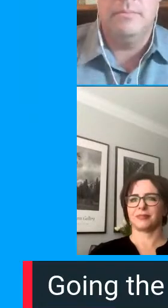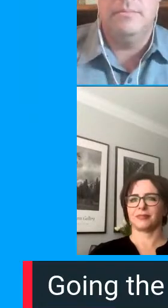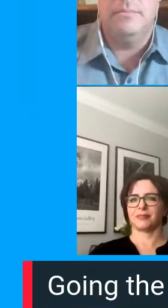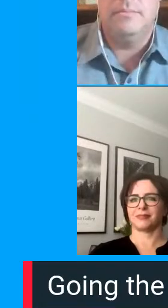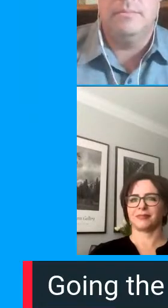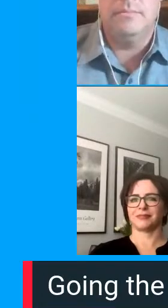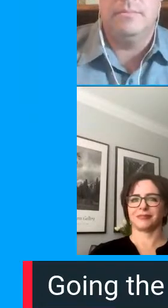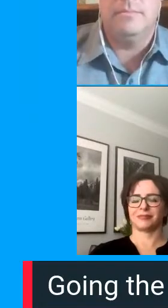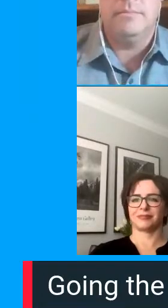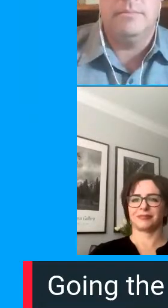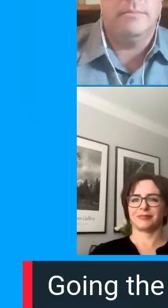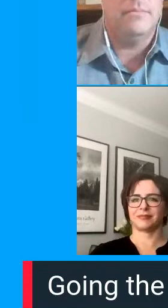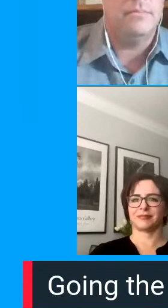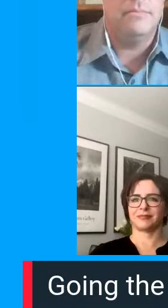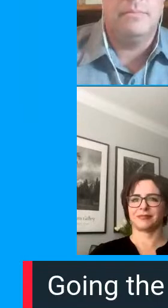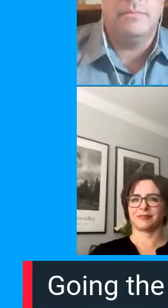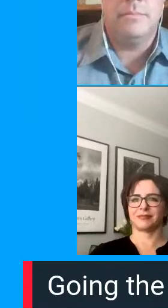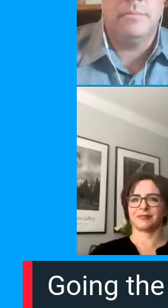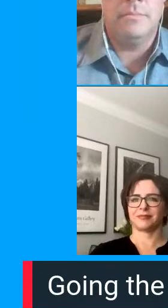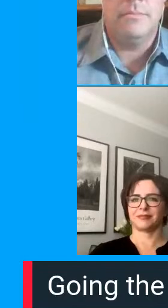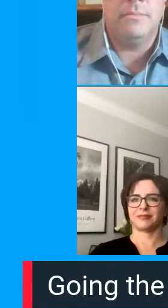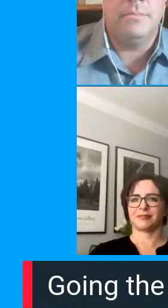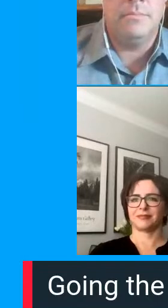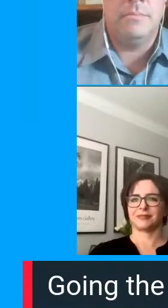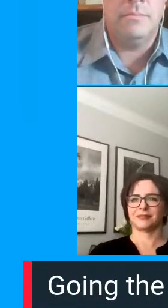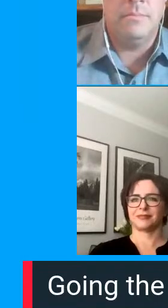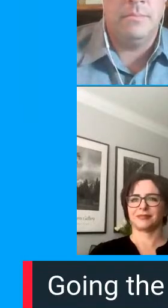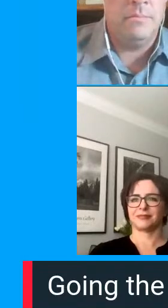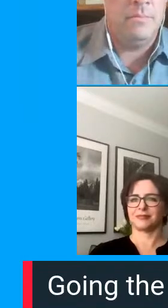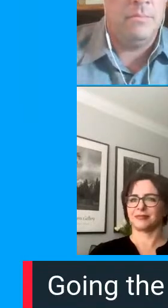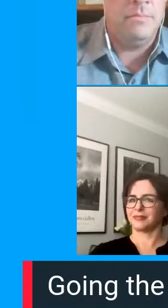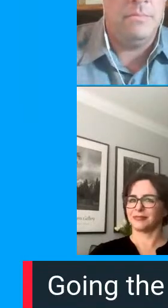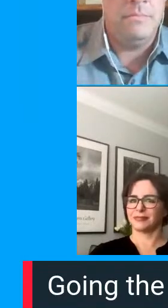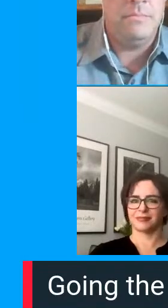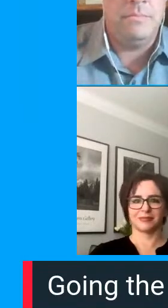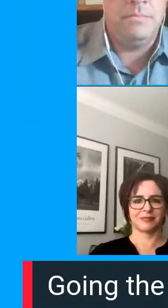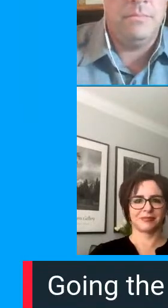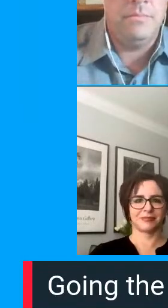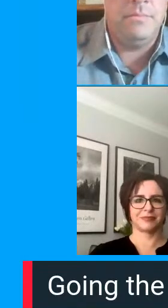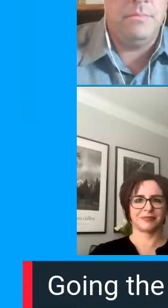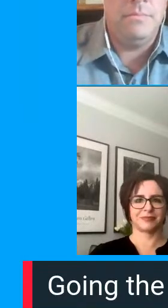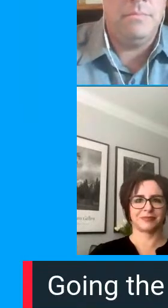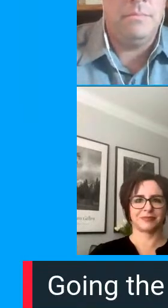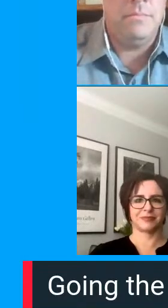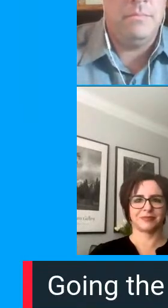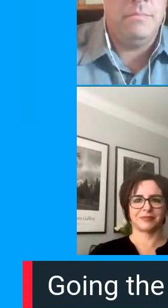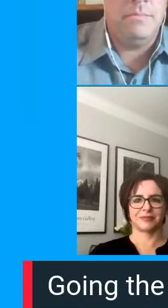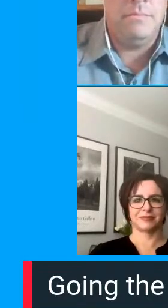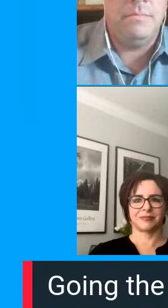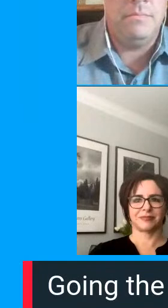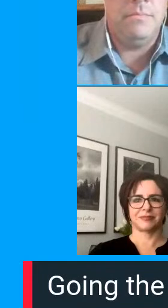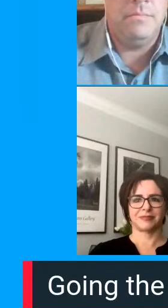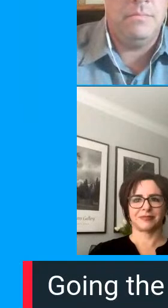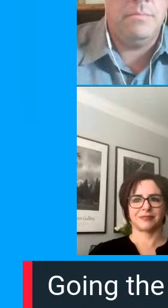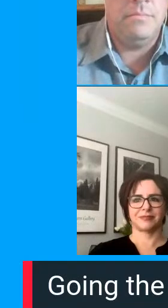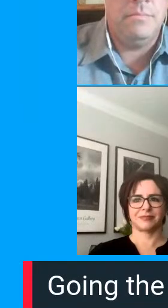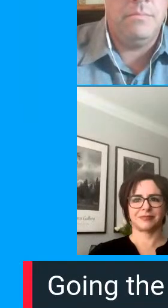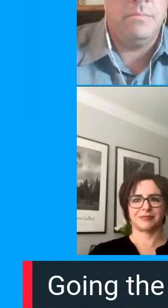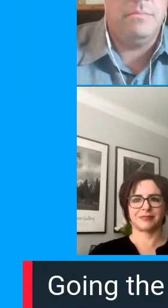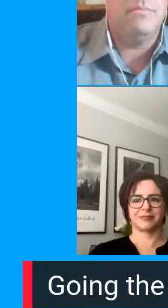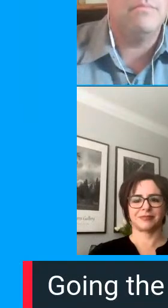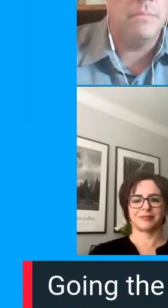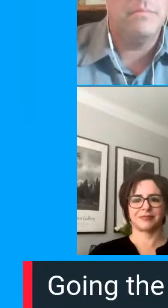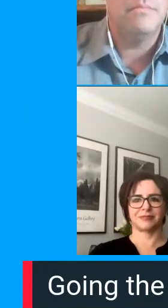team of teachers project facilitators and instructional coaches that will be presenting with me tonight so i'd like to introduce each one of them